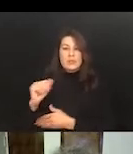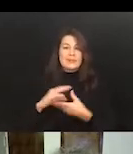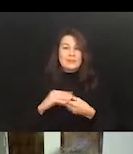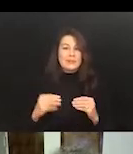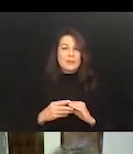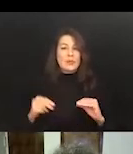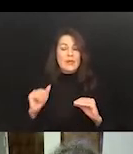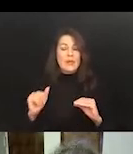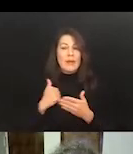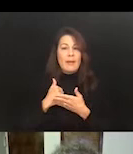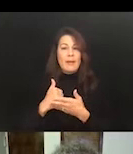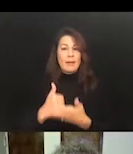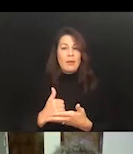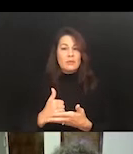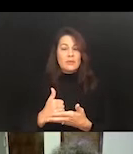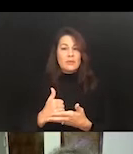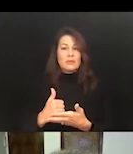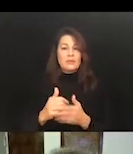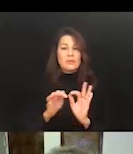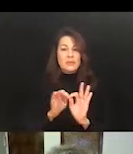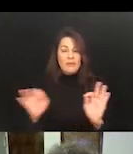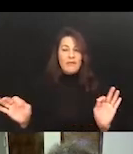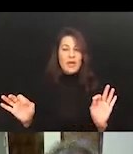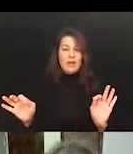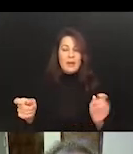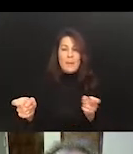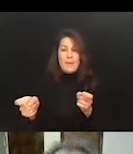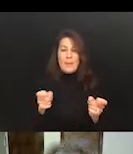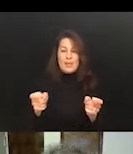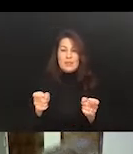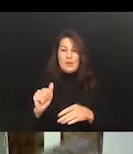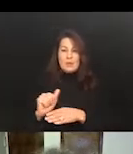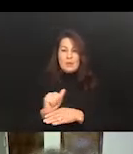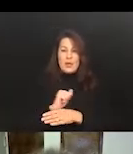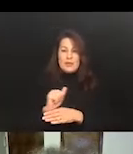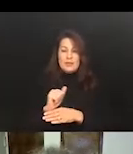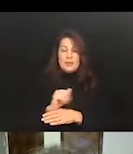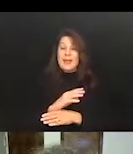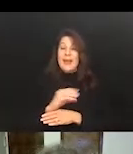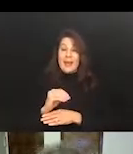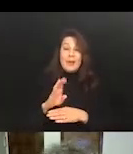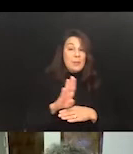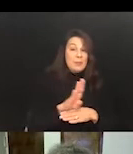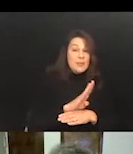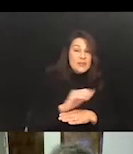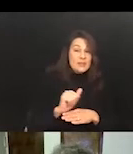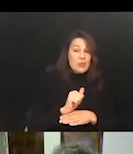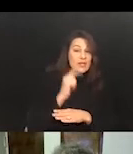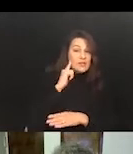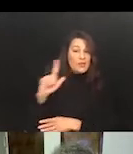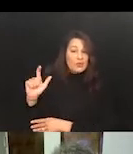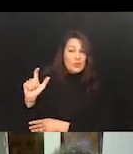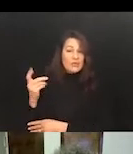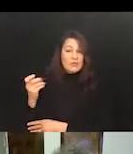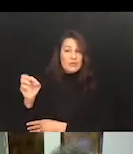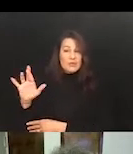define management practice and essentially business practice for the 21st century.